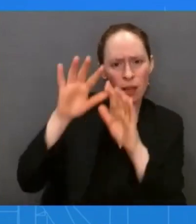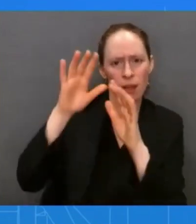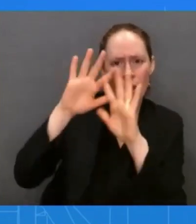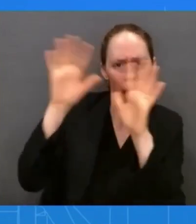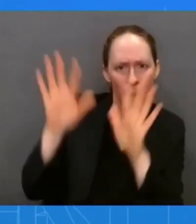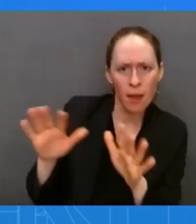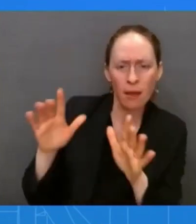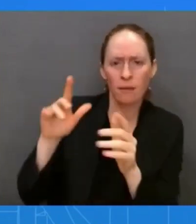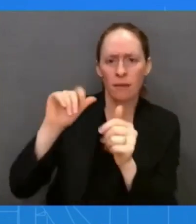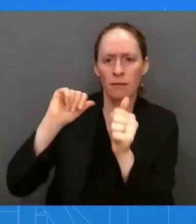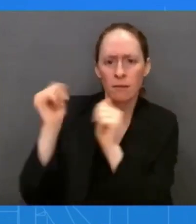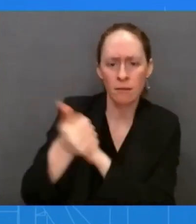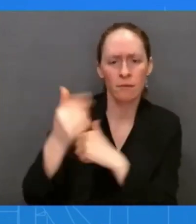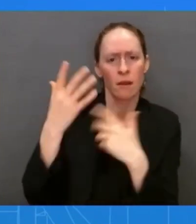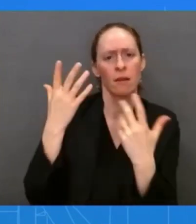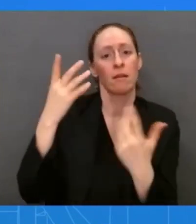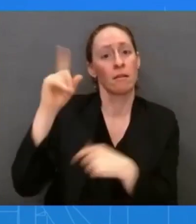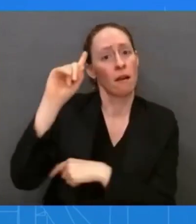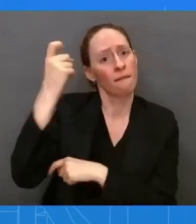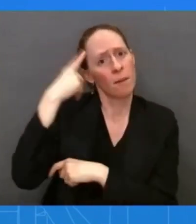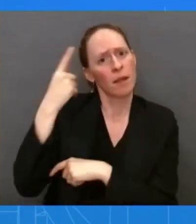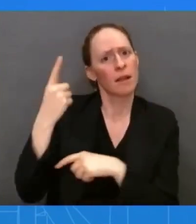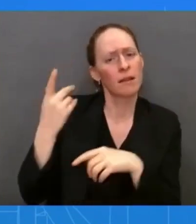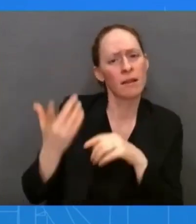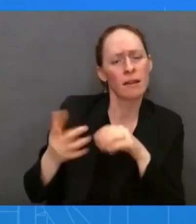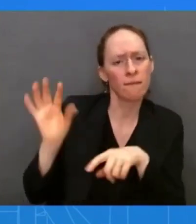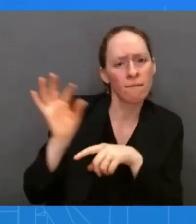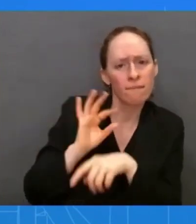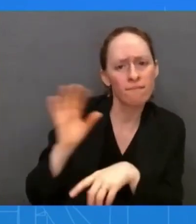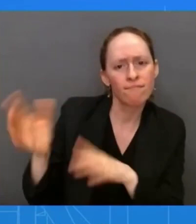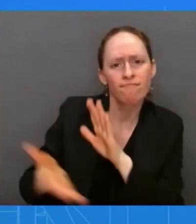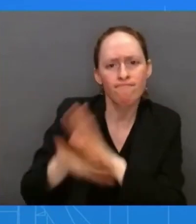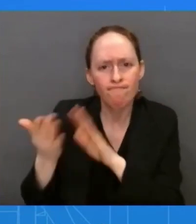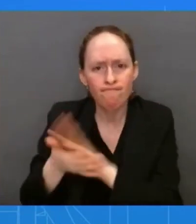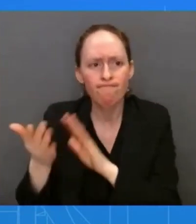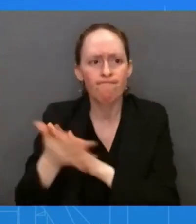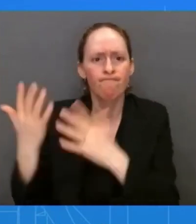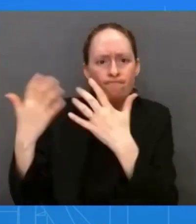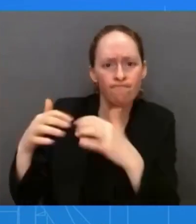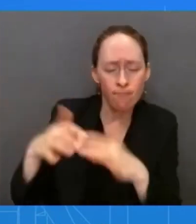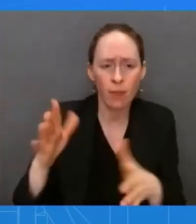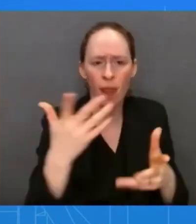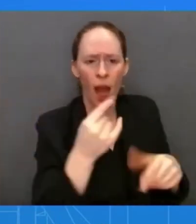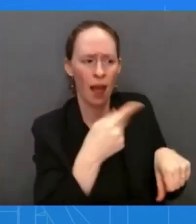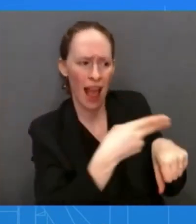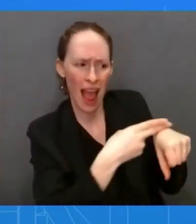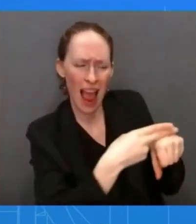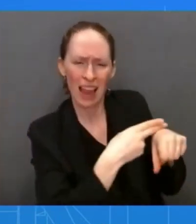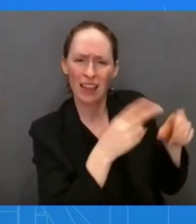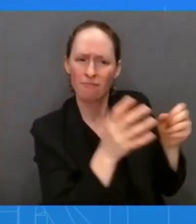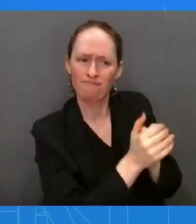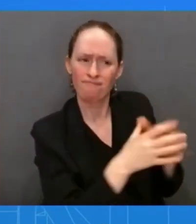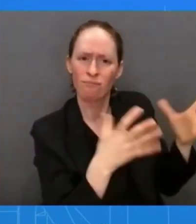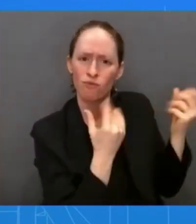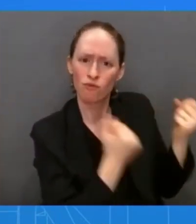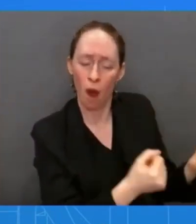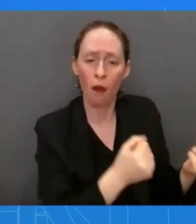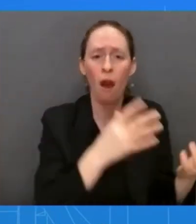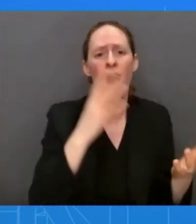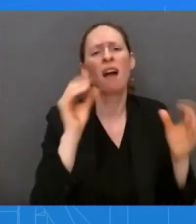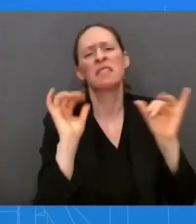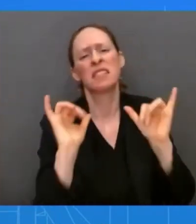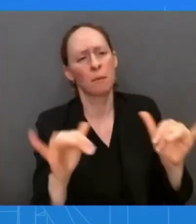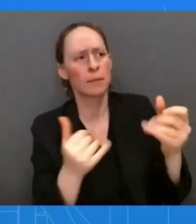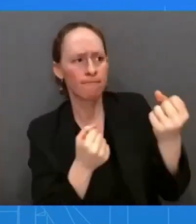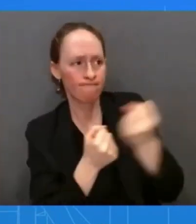for stability in Haiti, and continuing, of course, to support Ukraine. President Biden will also promote our shared domestic and foreign